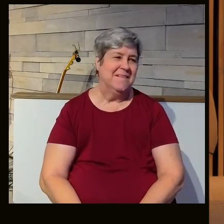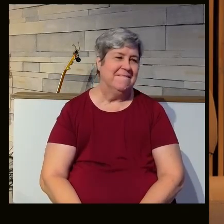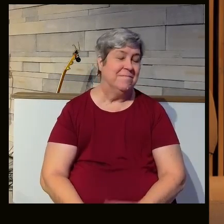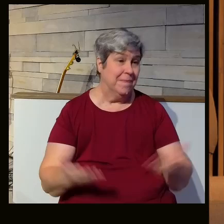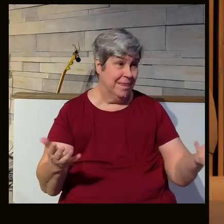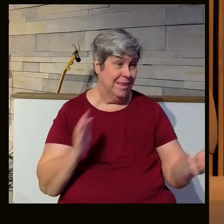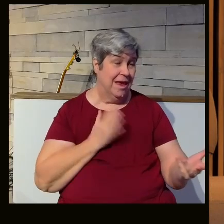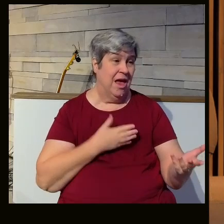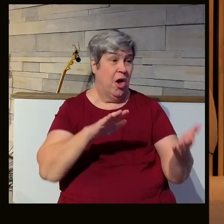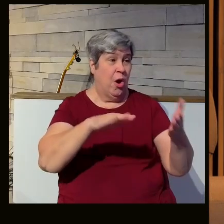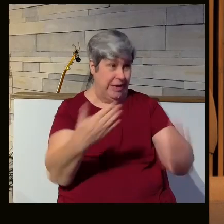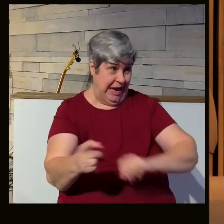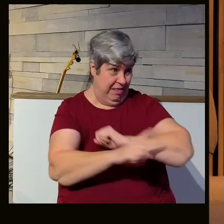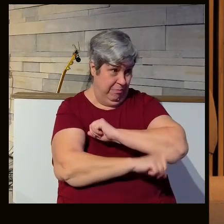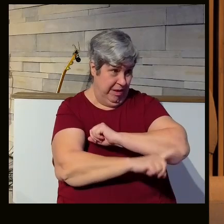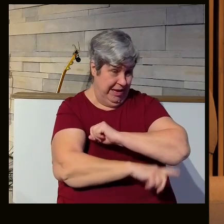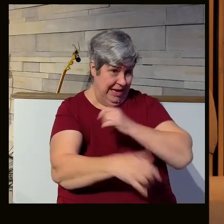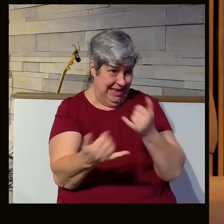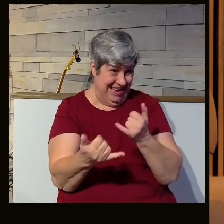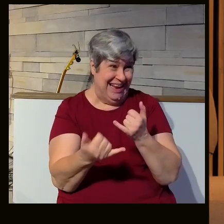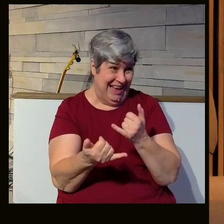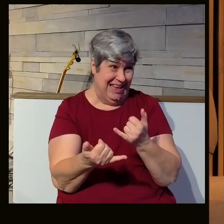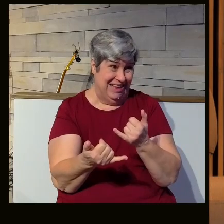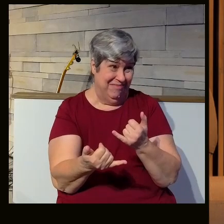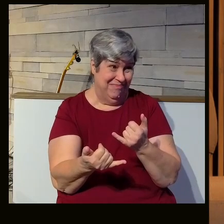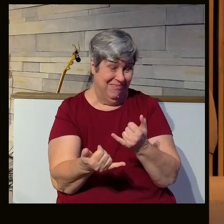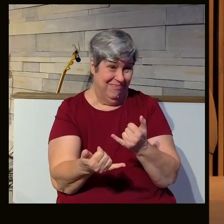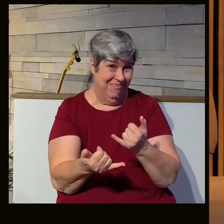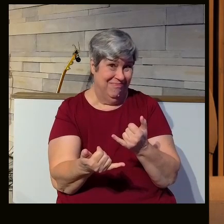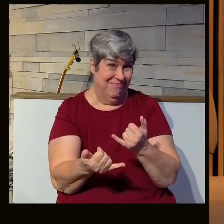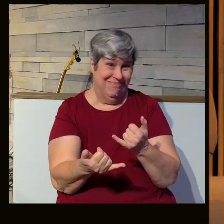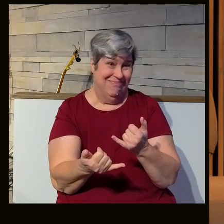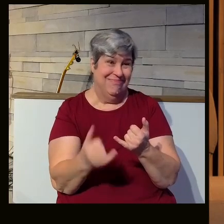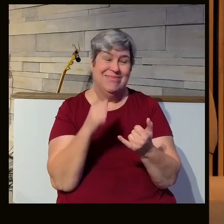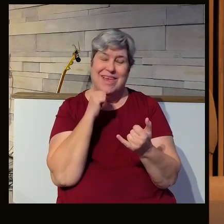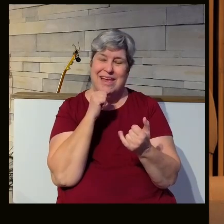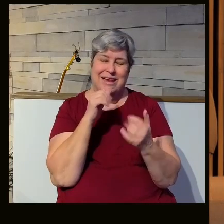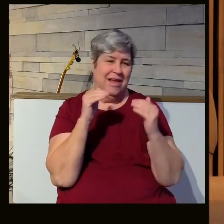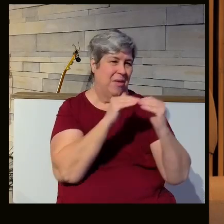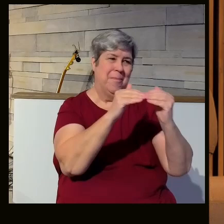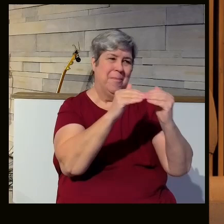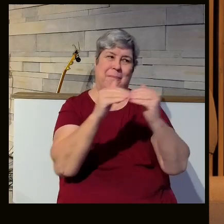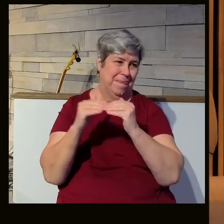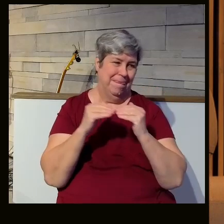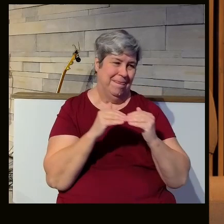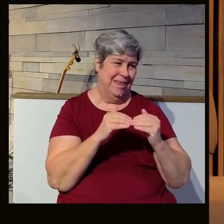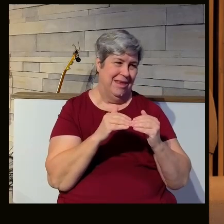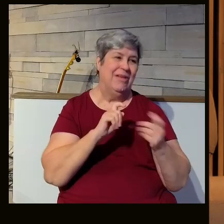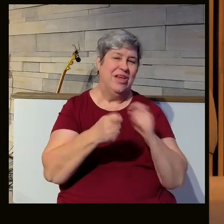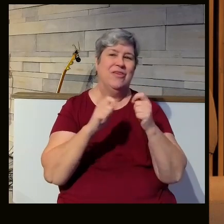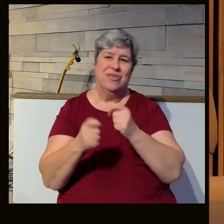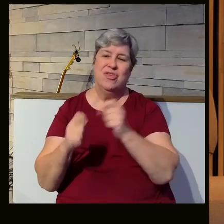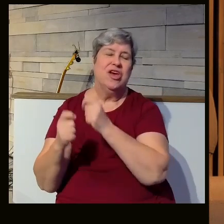Folks, our death penalty today, it's not constant. It changes.